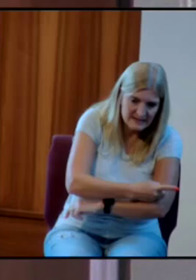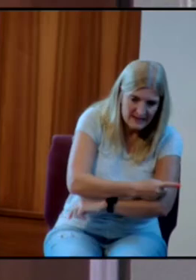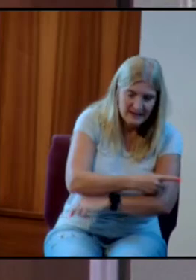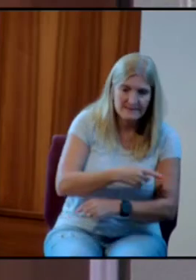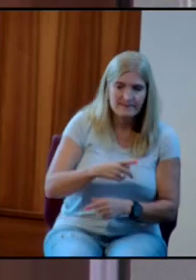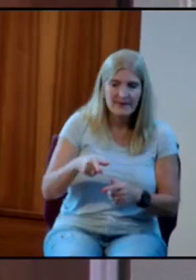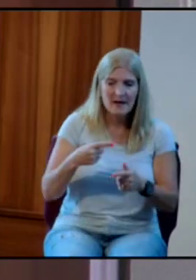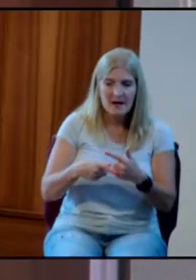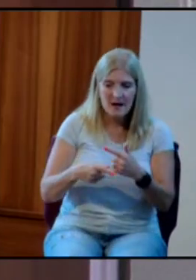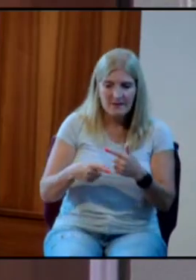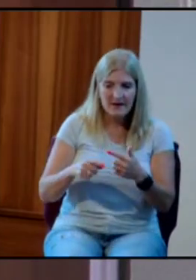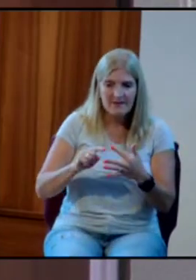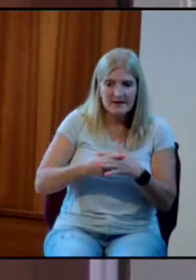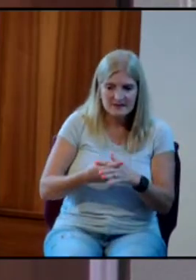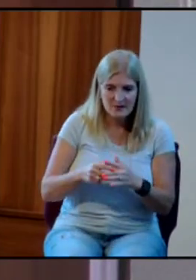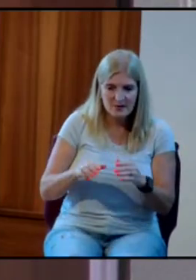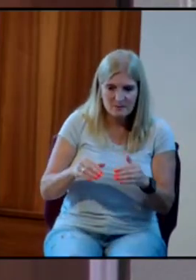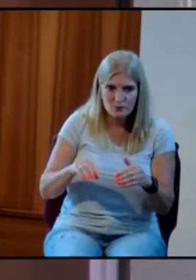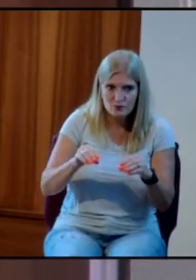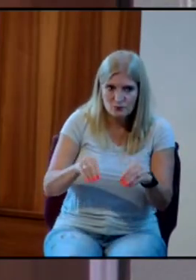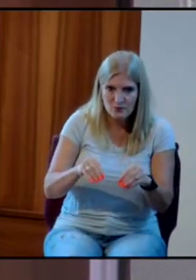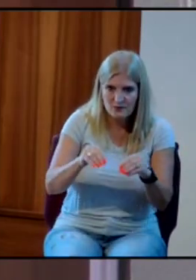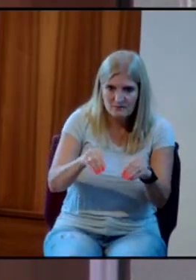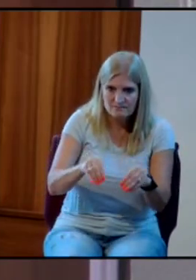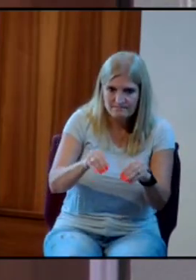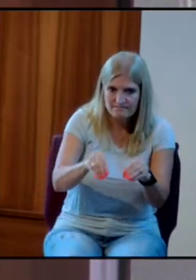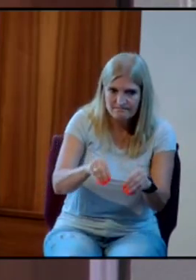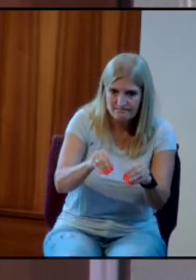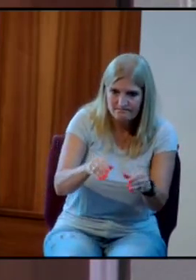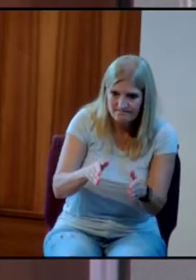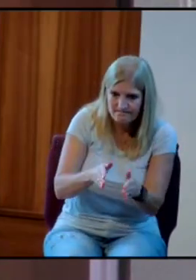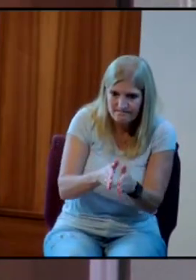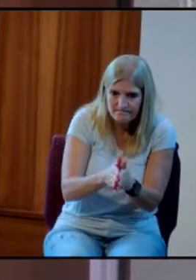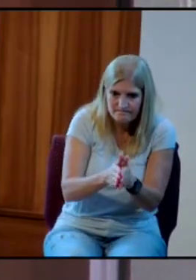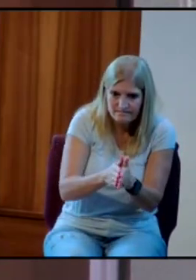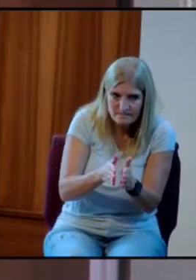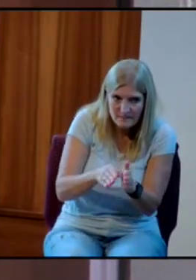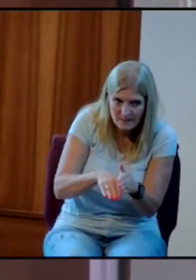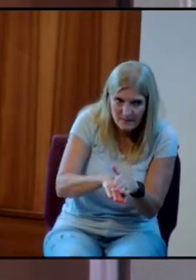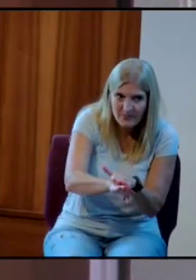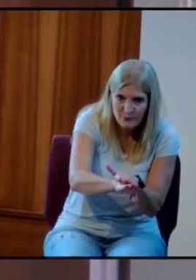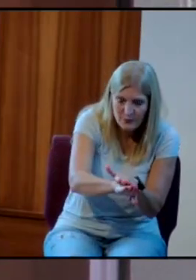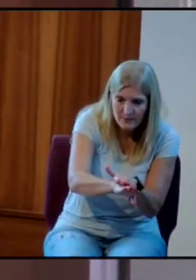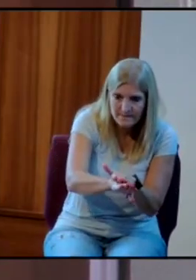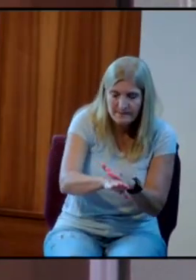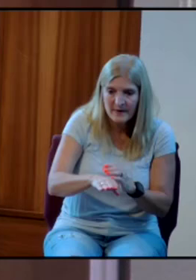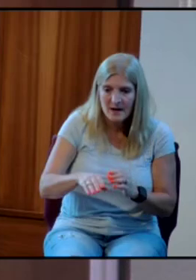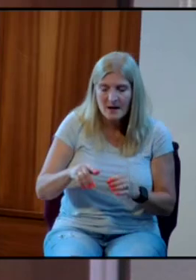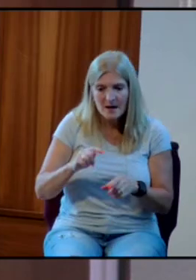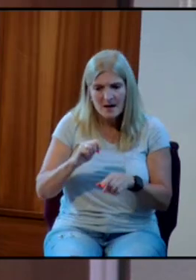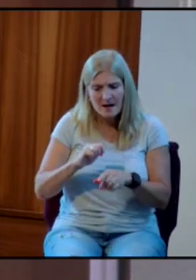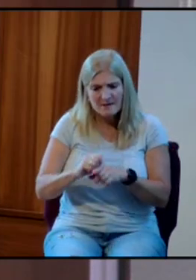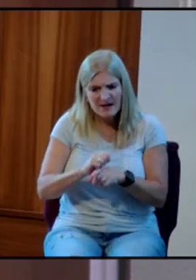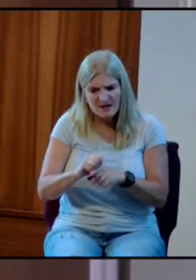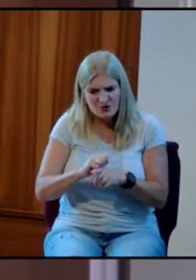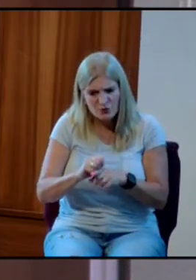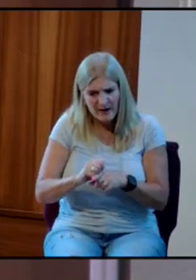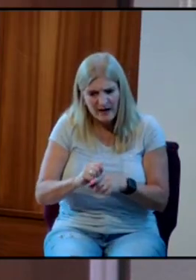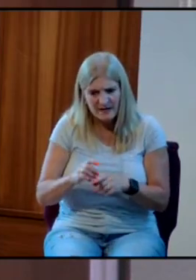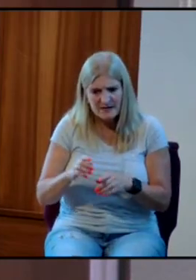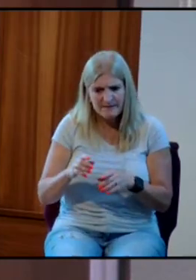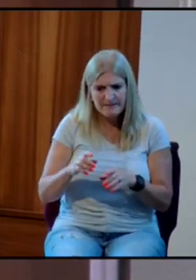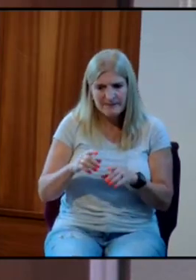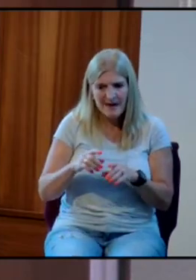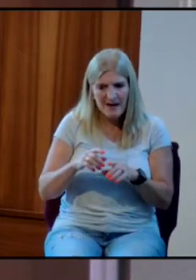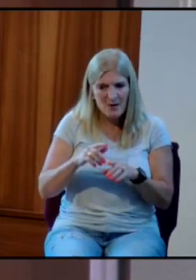started advancing on the Spanish. They had trained to be a cavalry company, but they couldn't get the